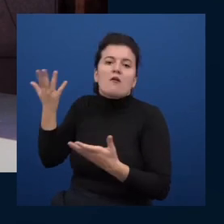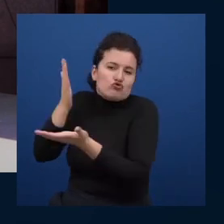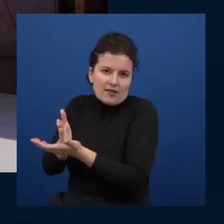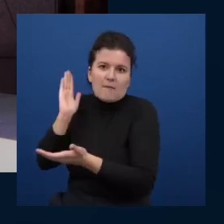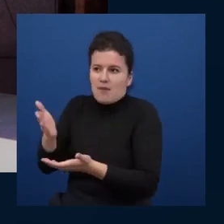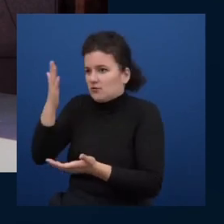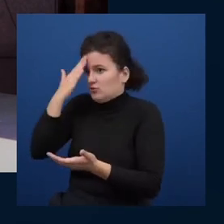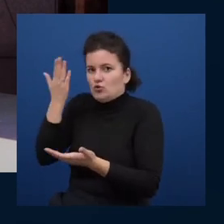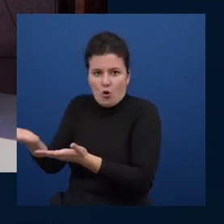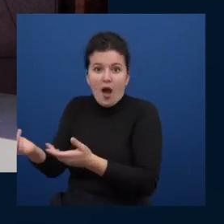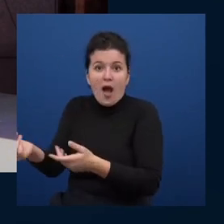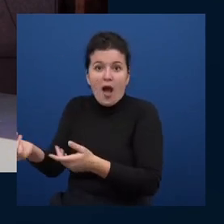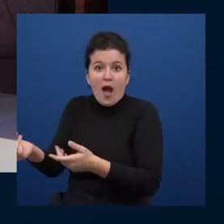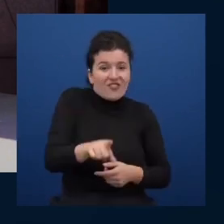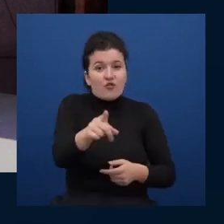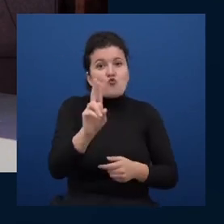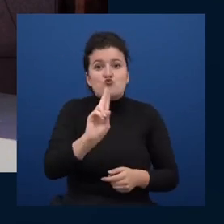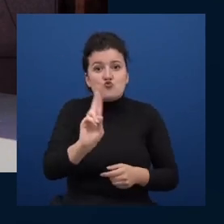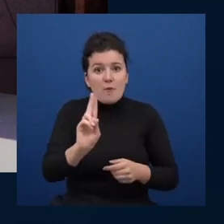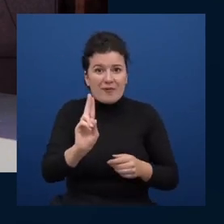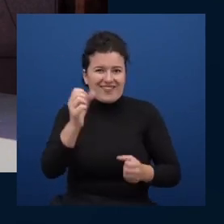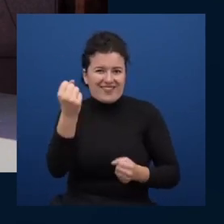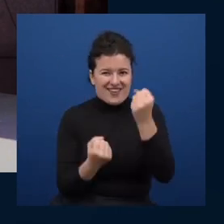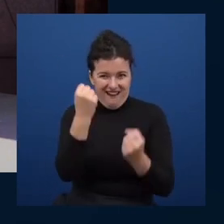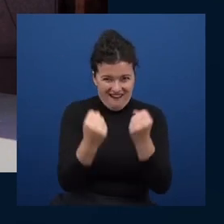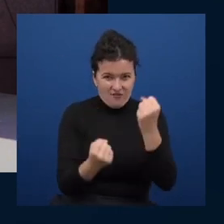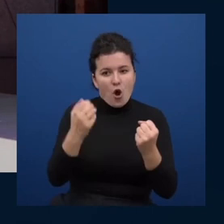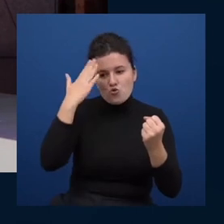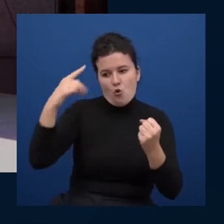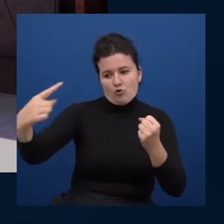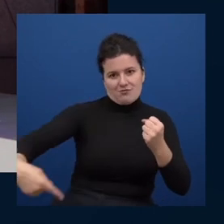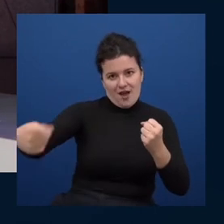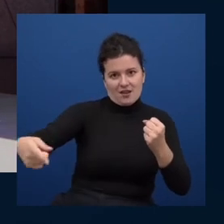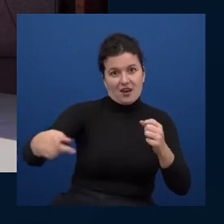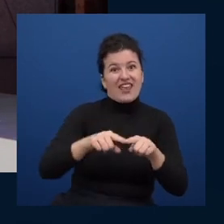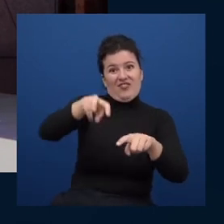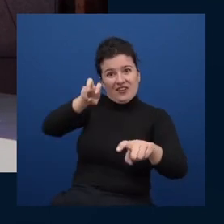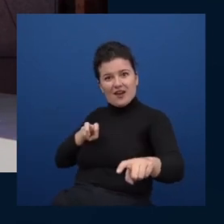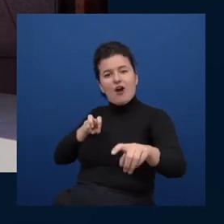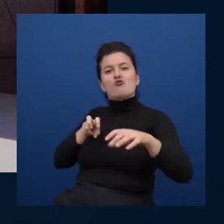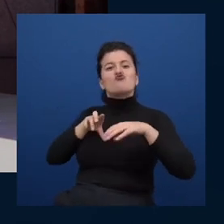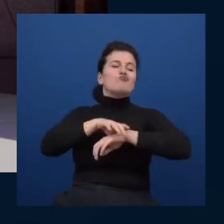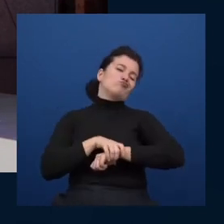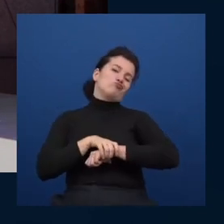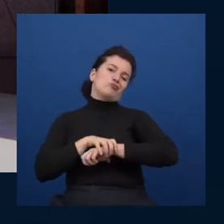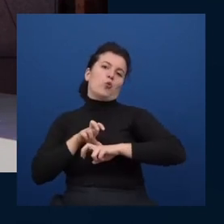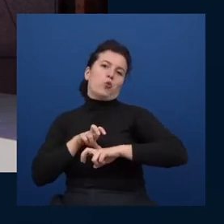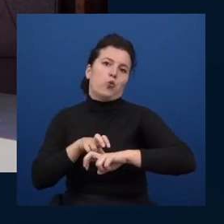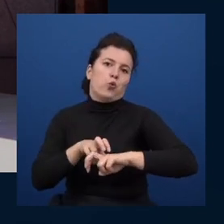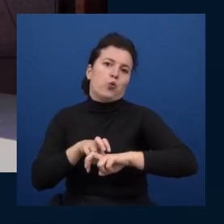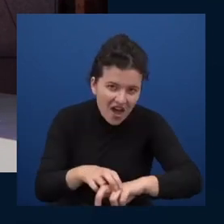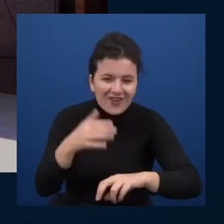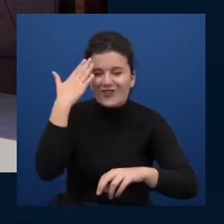are an uber rider you probably don't need to know about your tires so that's the explanation i would give about whether you need to know about power or not